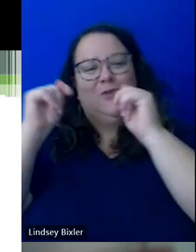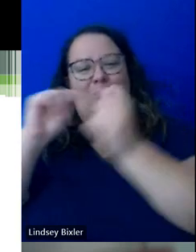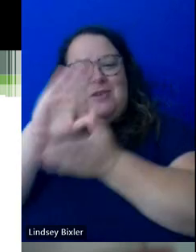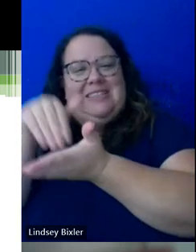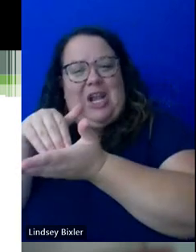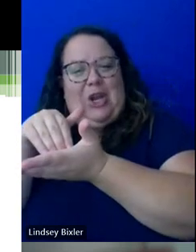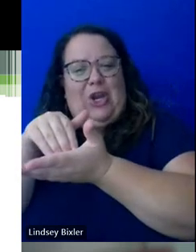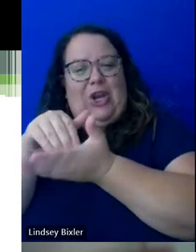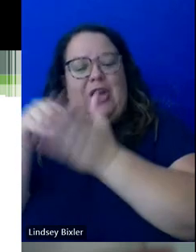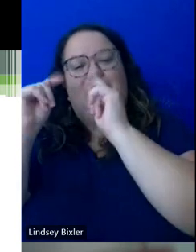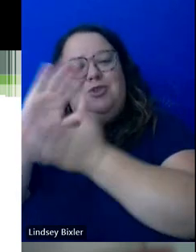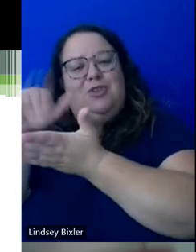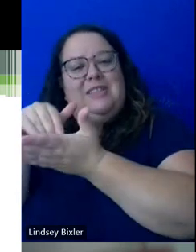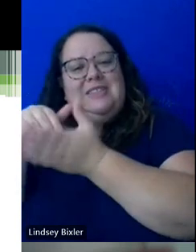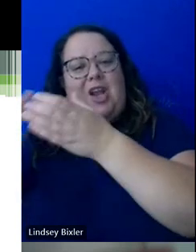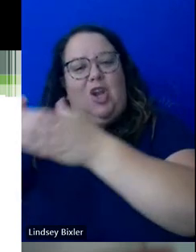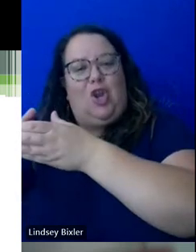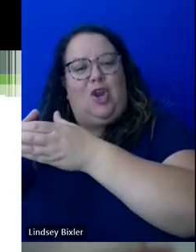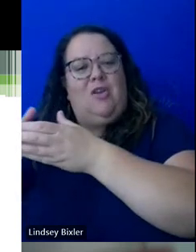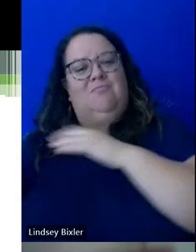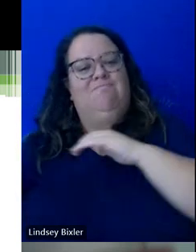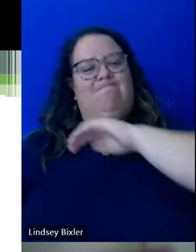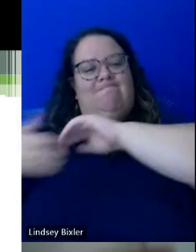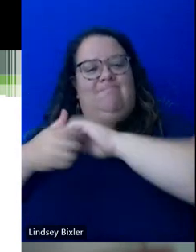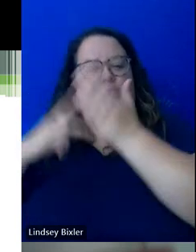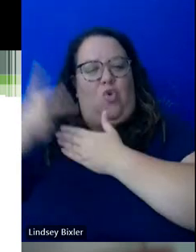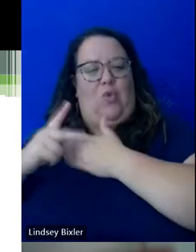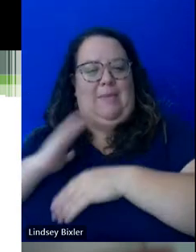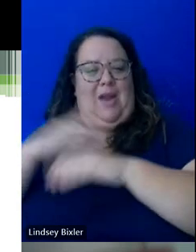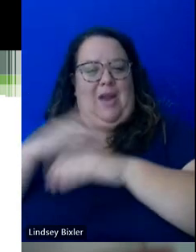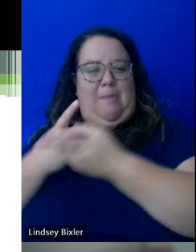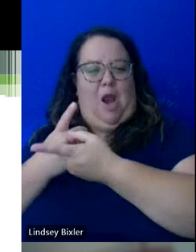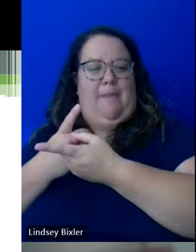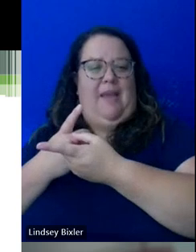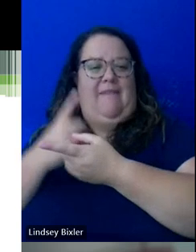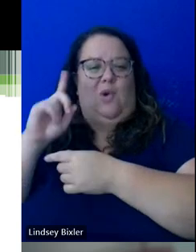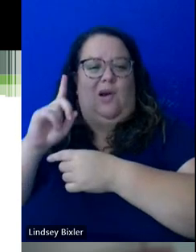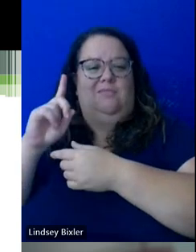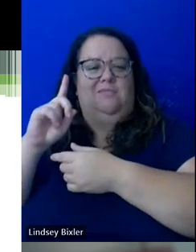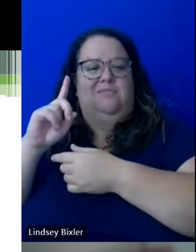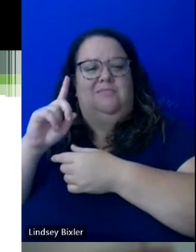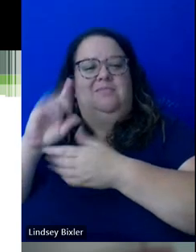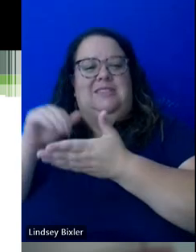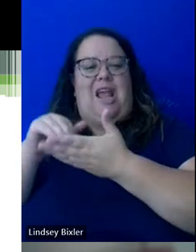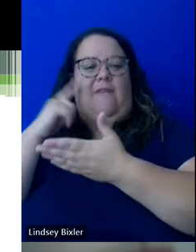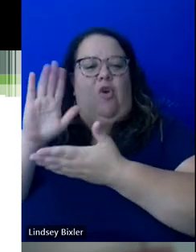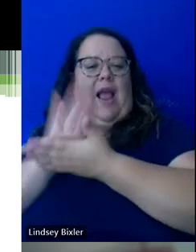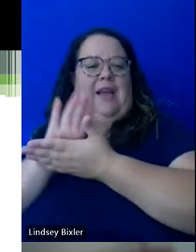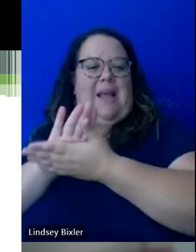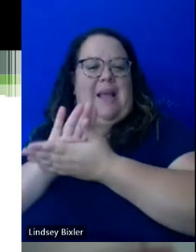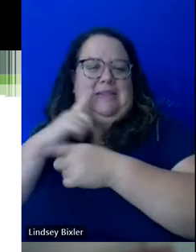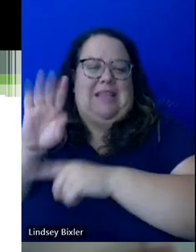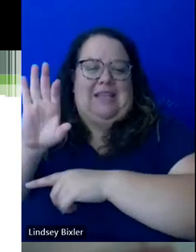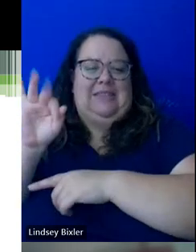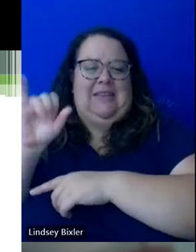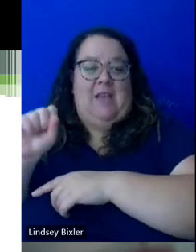tutoring center is a fellow program in our department, the Center for Academic Success, and they offer a couple of different types of tutoring.